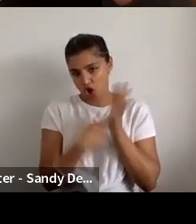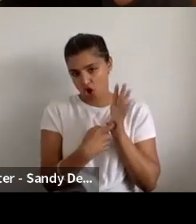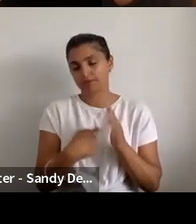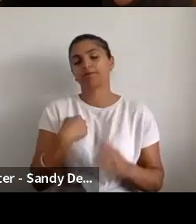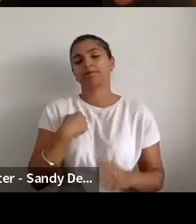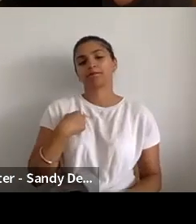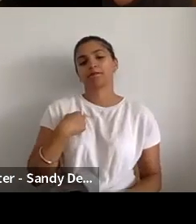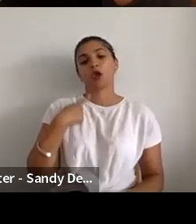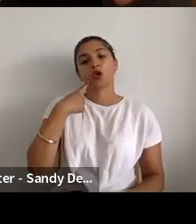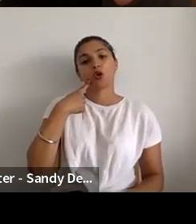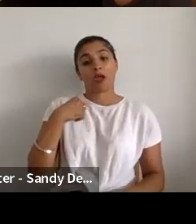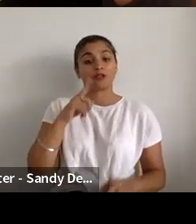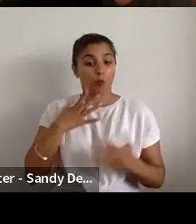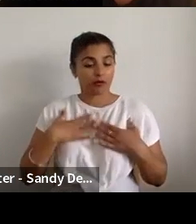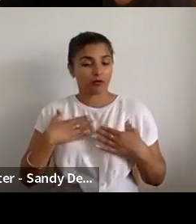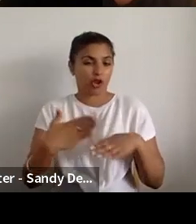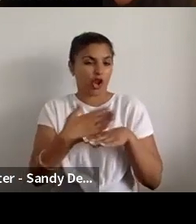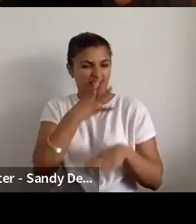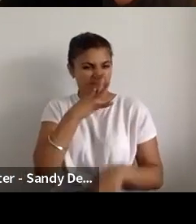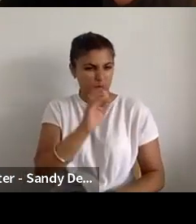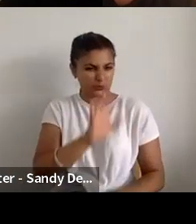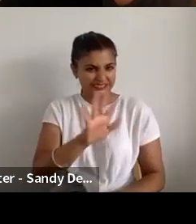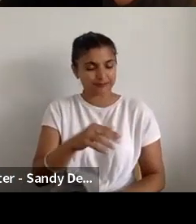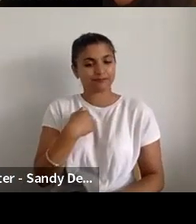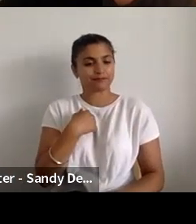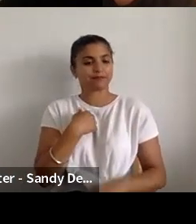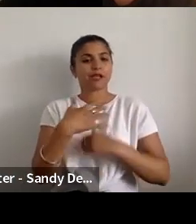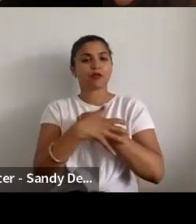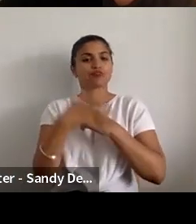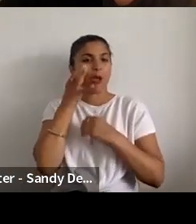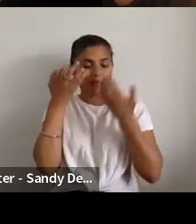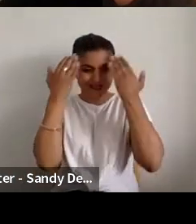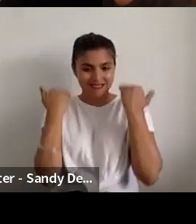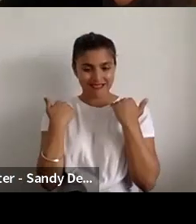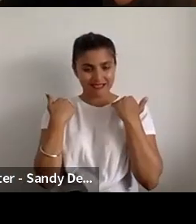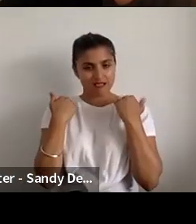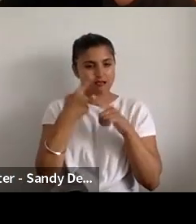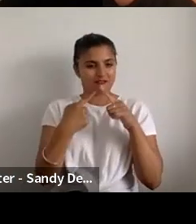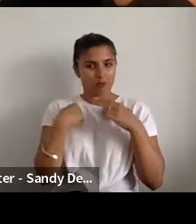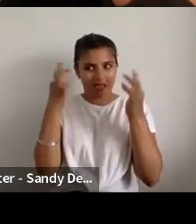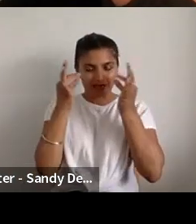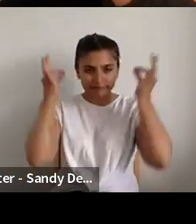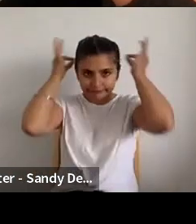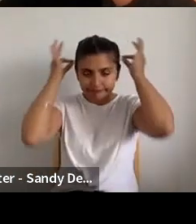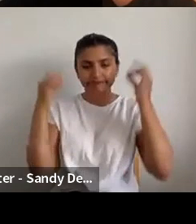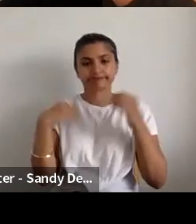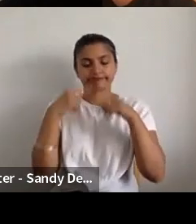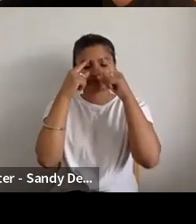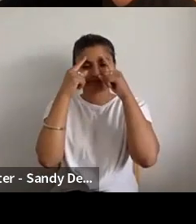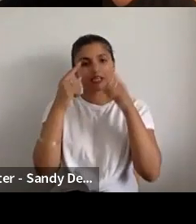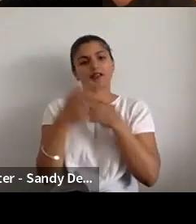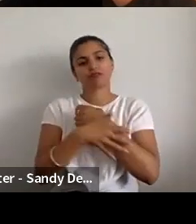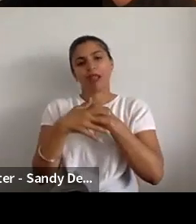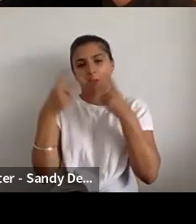woman in my early 40s. I've got brown hair that's around shoulder length and half pinned up and I've got big brown framed glasses.